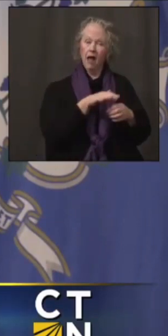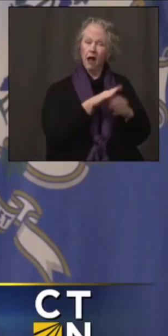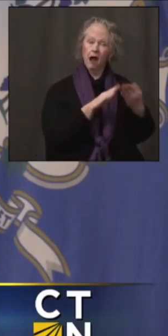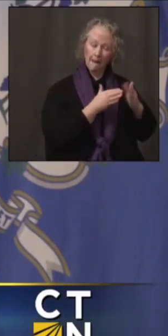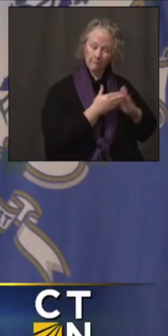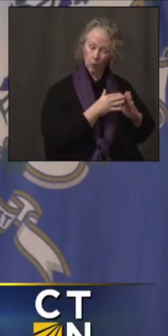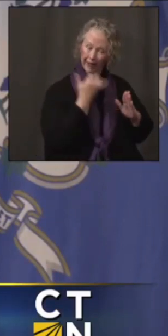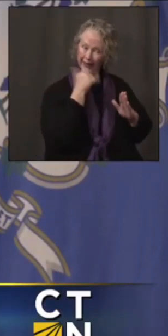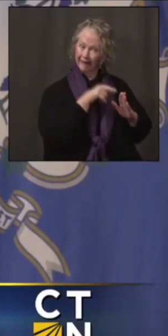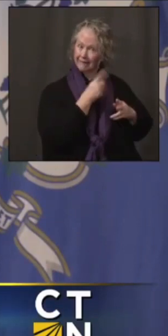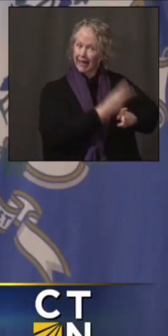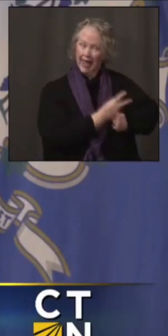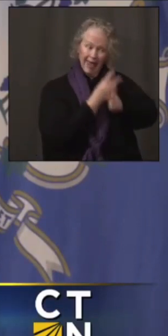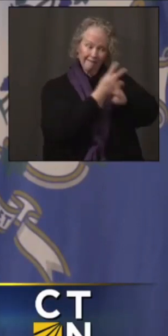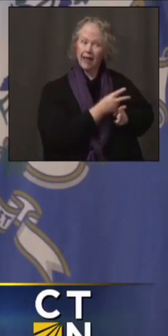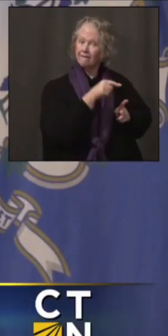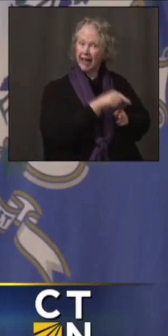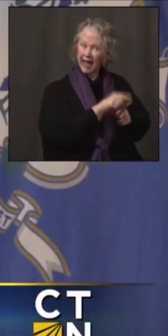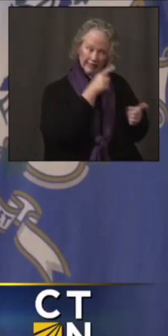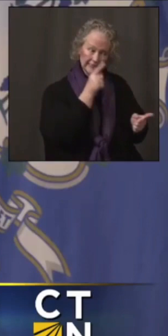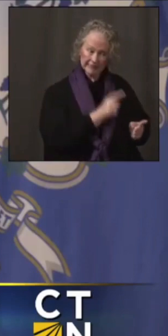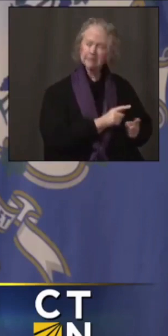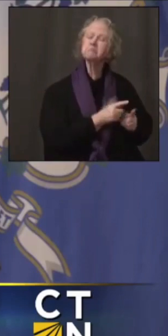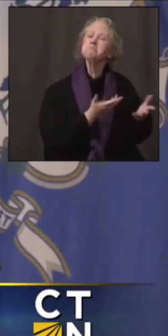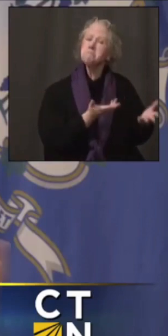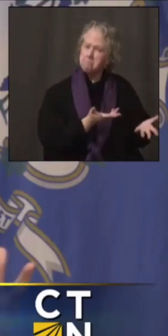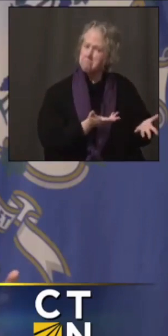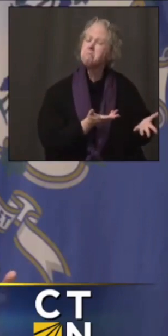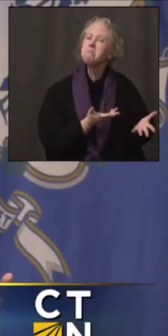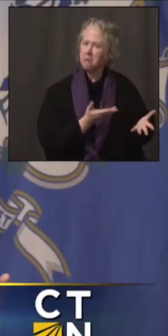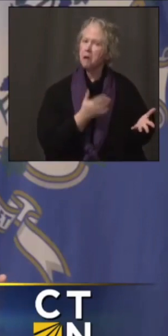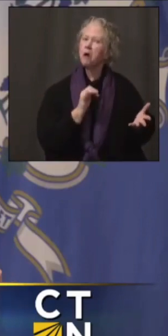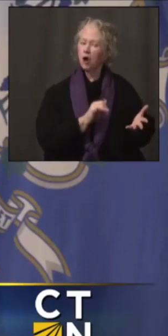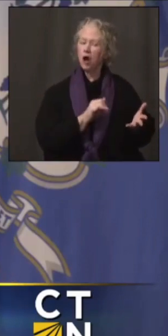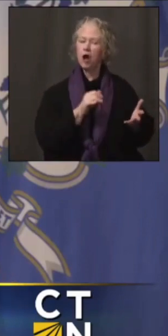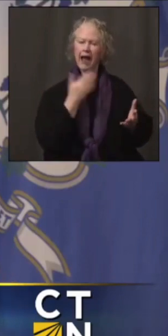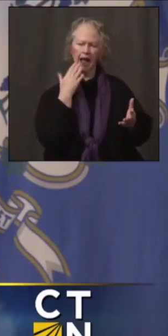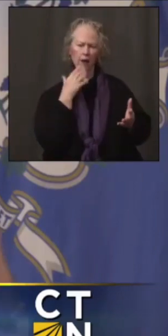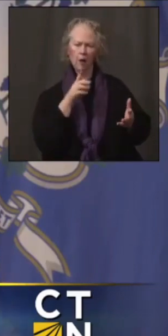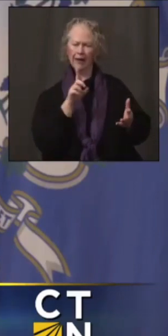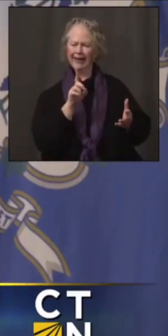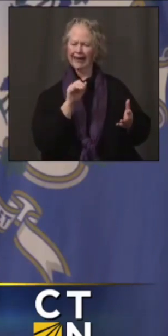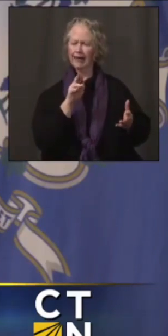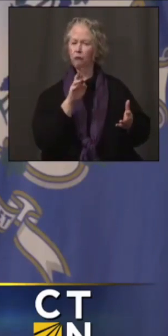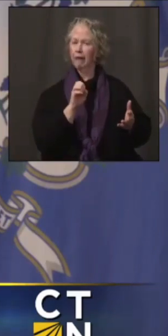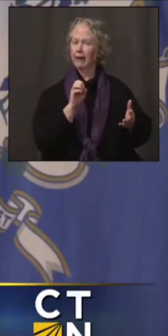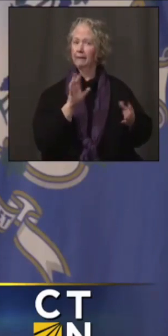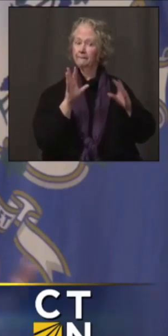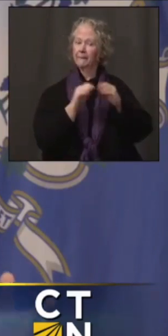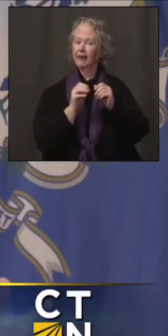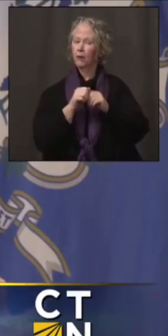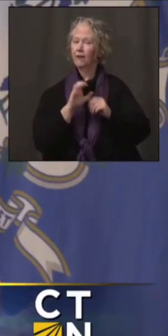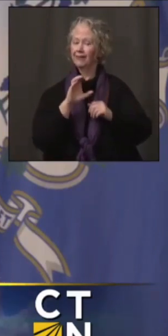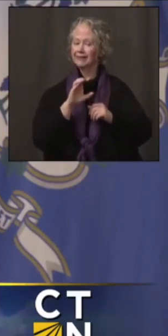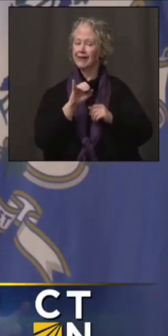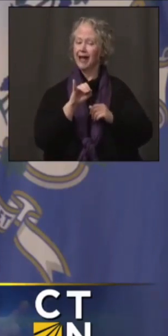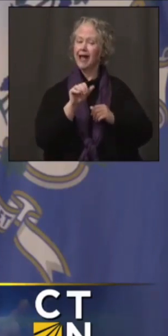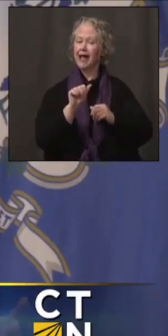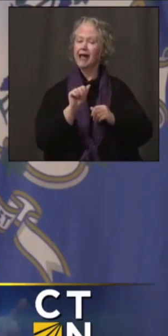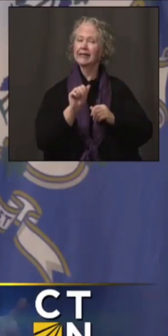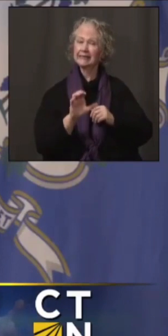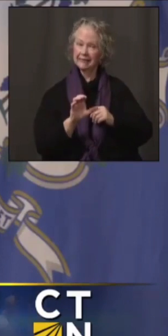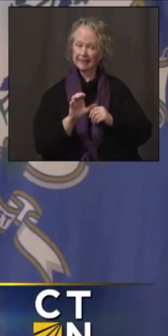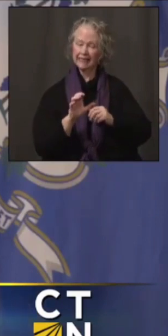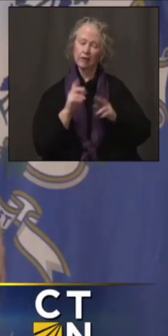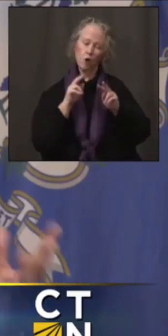going forward. And Deirdre's meeting with CIAC, I think it's as early as tomorrow. And start focusing on the